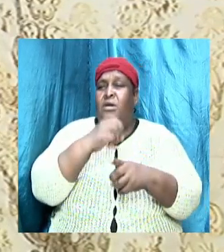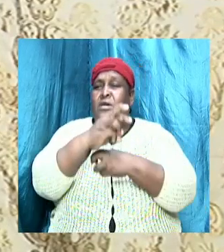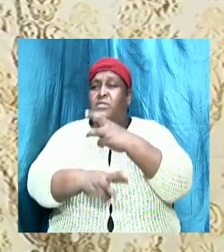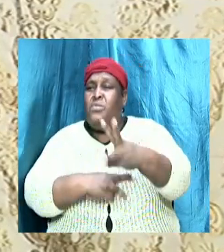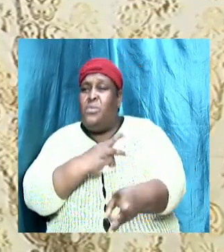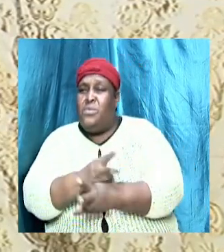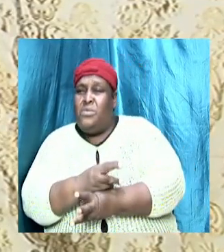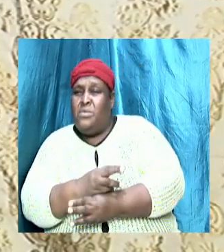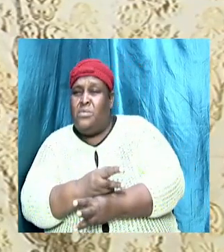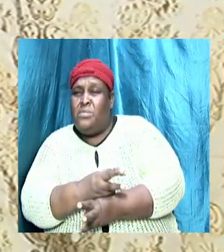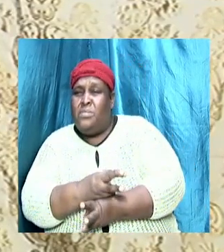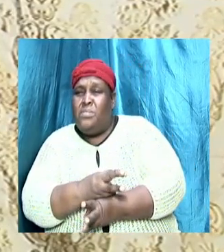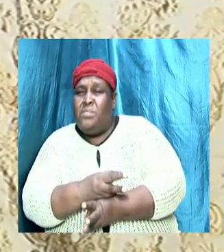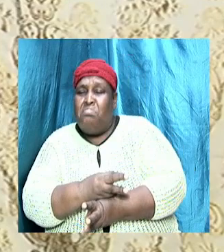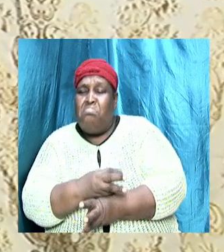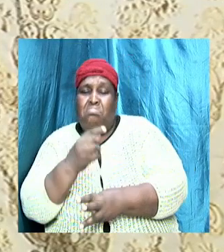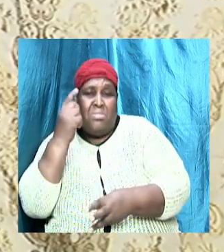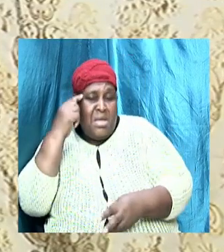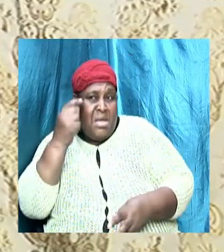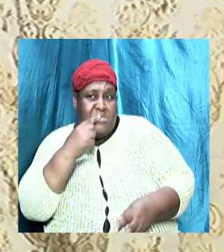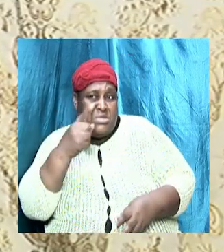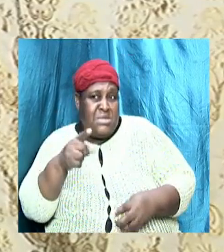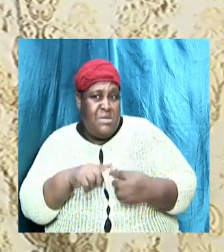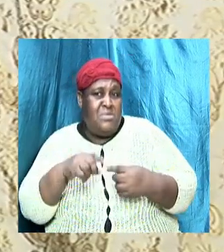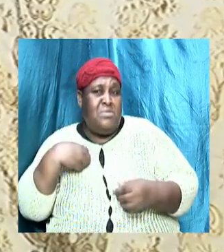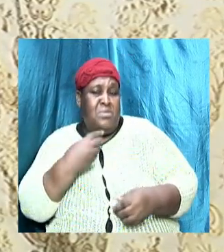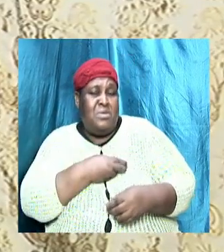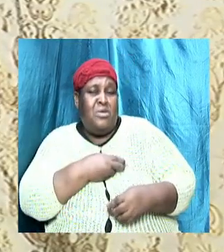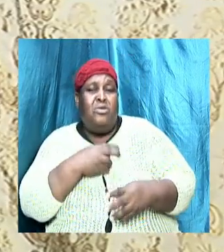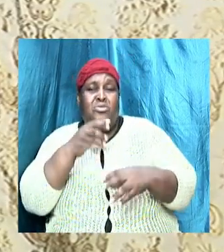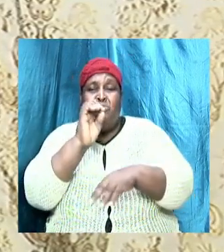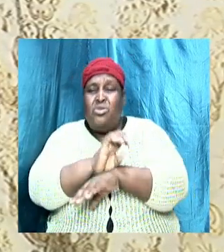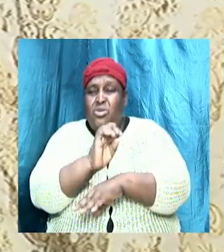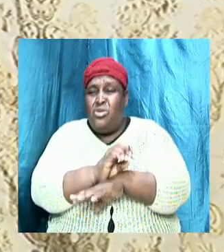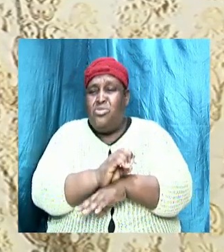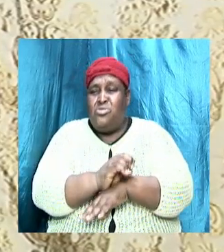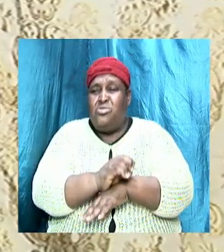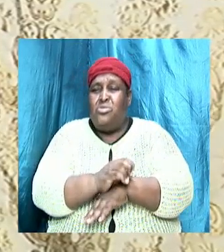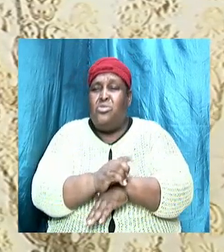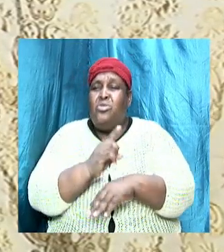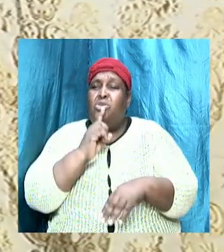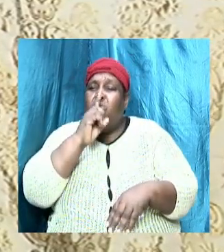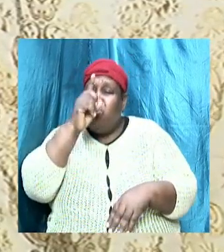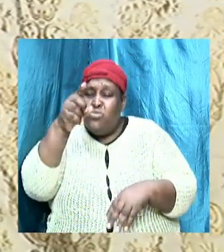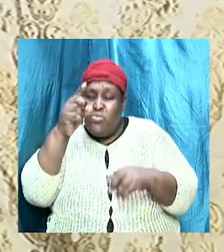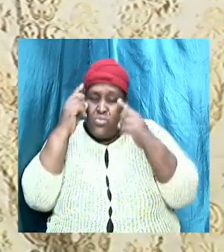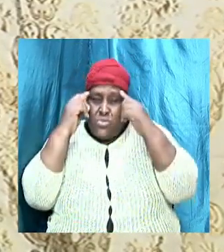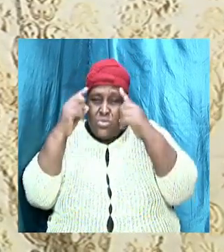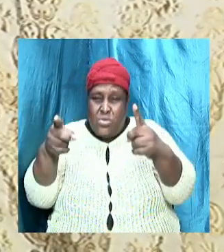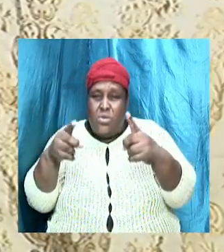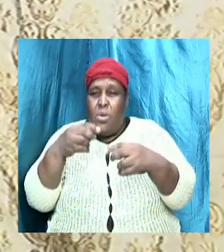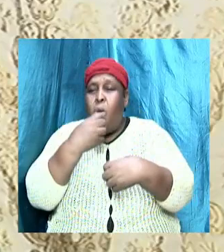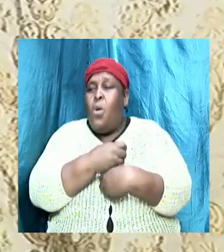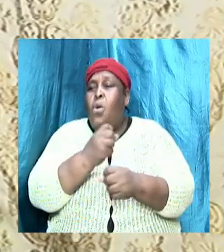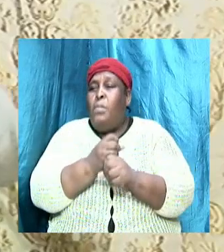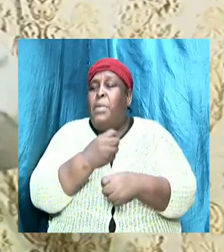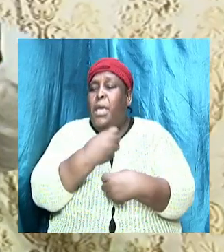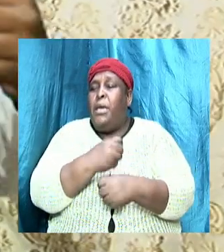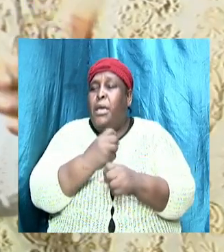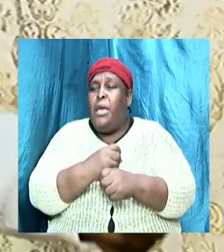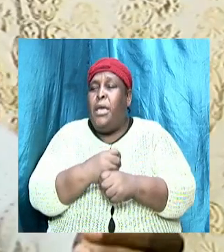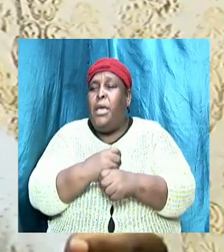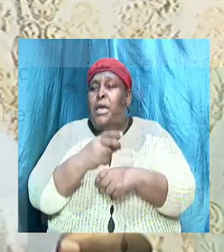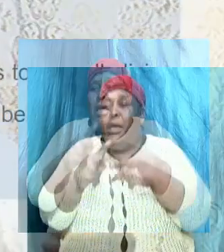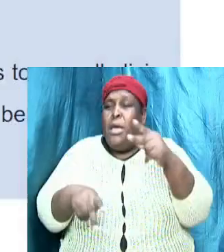world. And I am saying to us that church, when it comes to true doctrine, true doctrine will cause people to